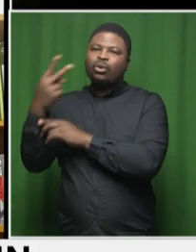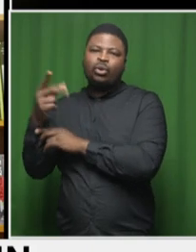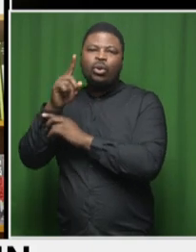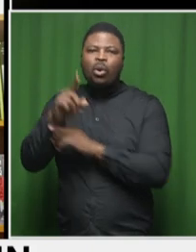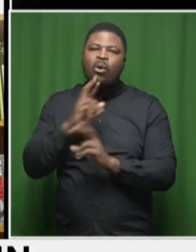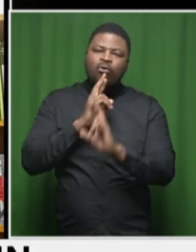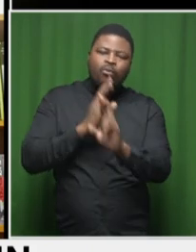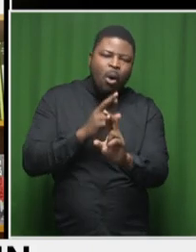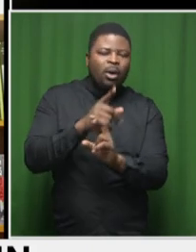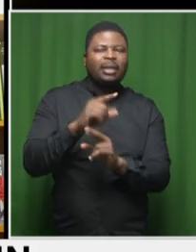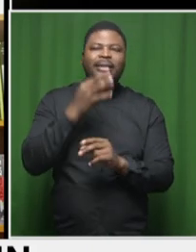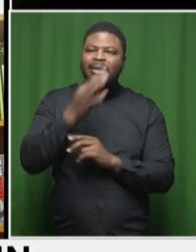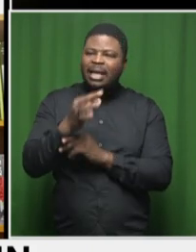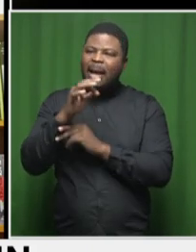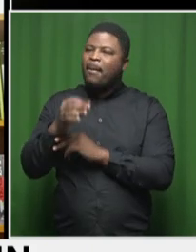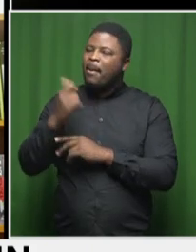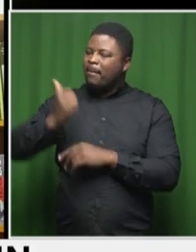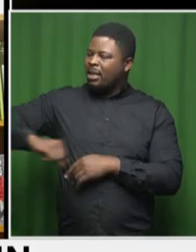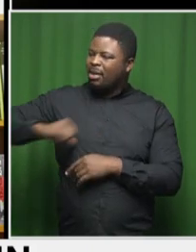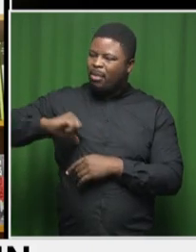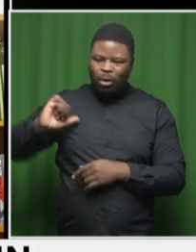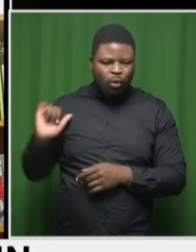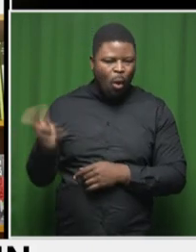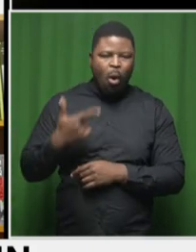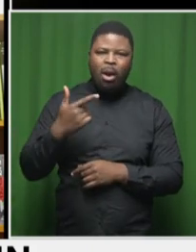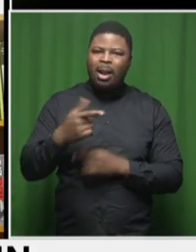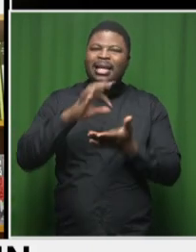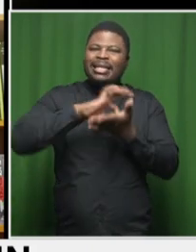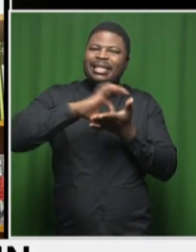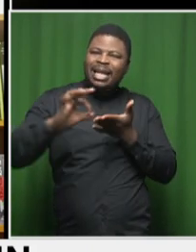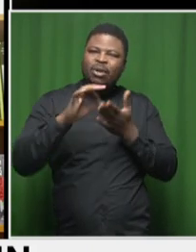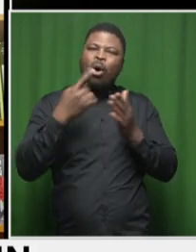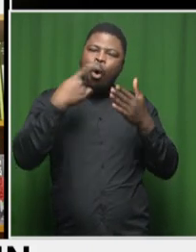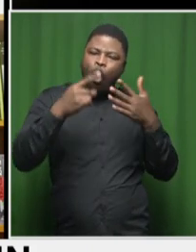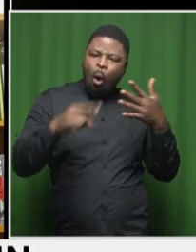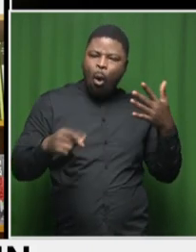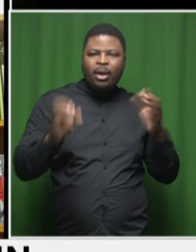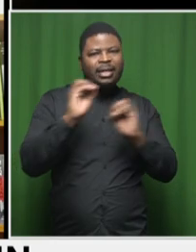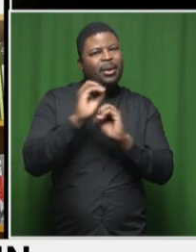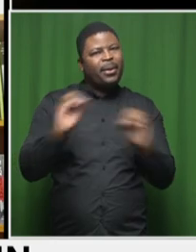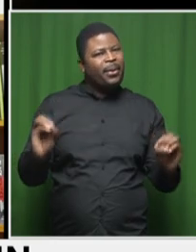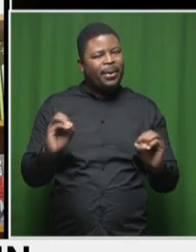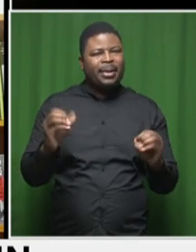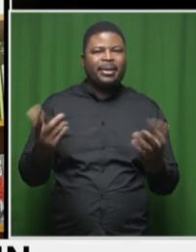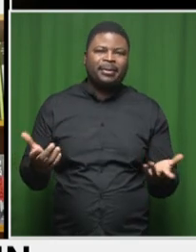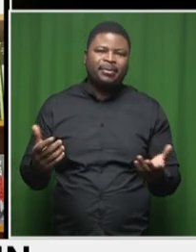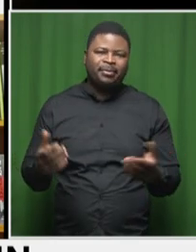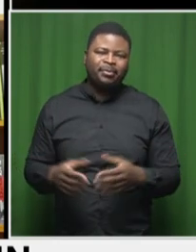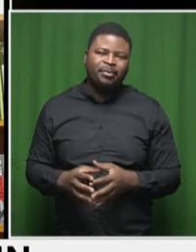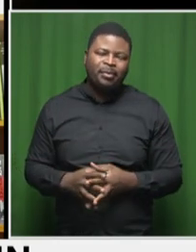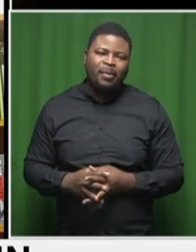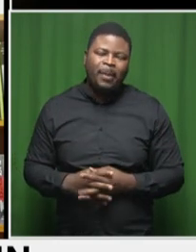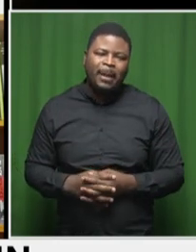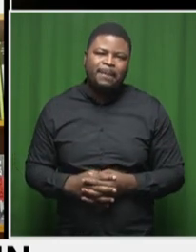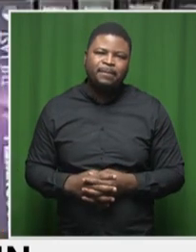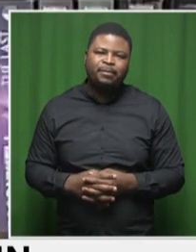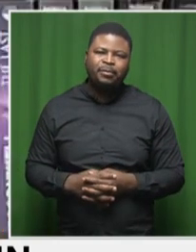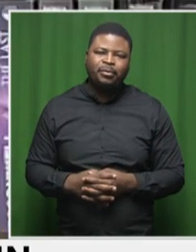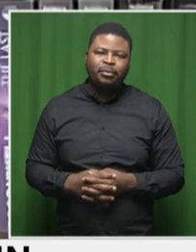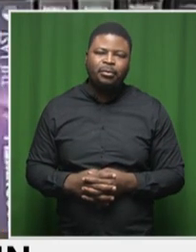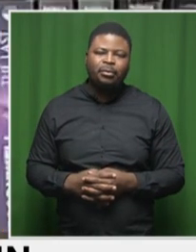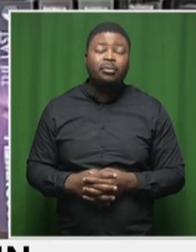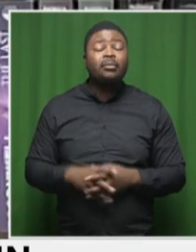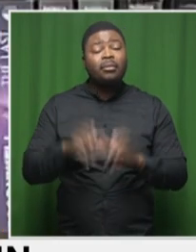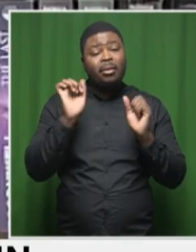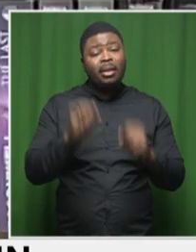single municipality received a clean audit opinion. Not one of the, and the problem here is, um, as